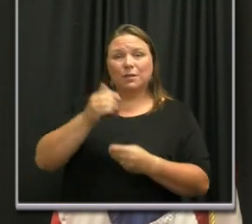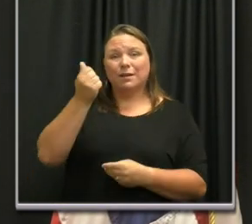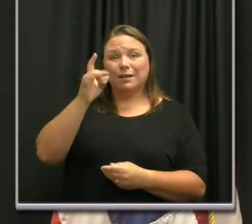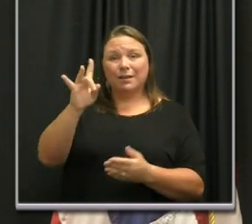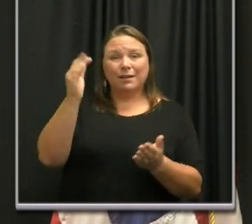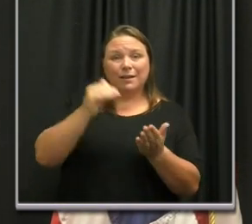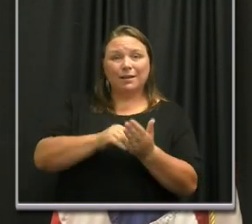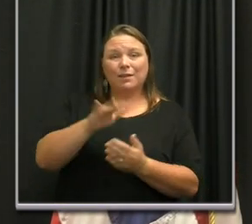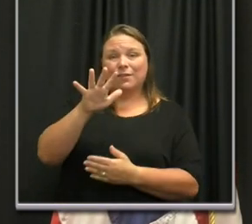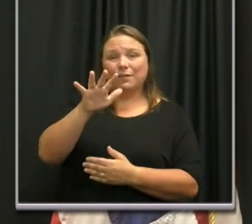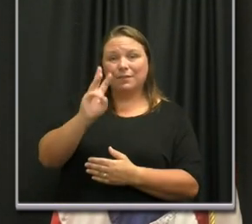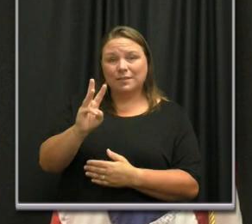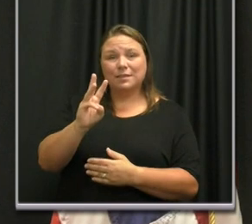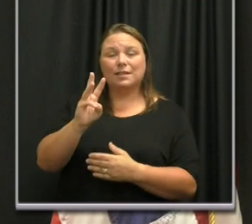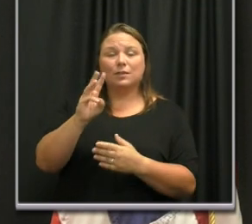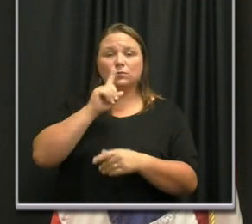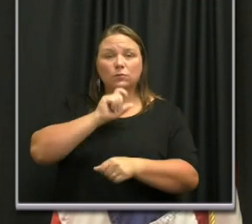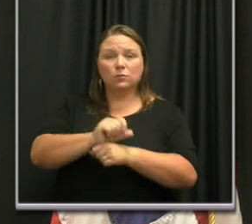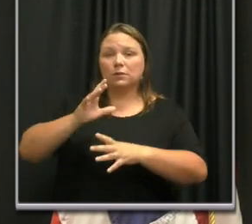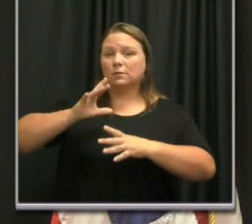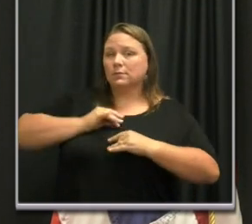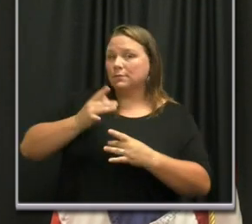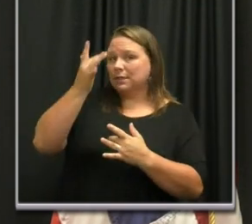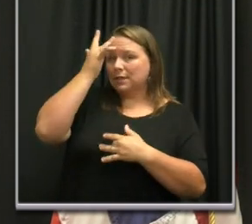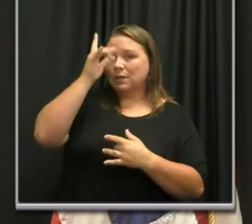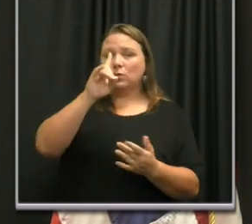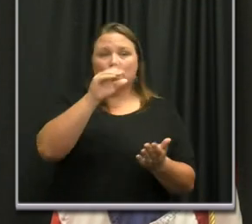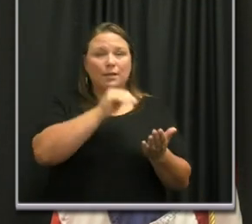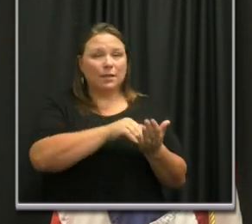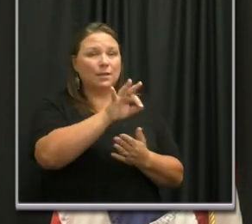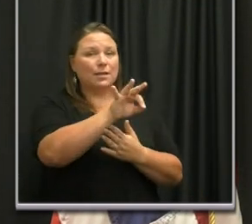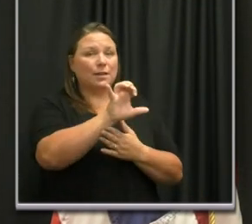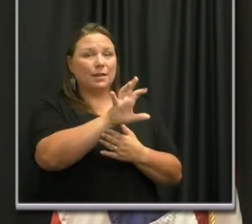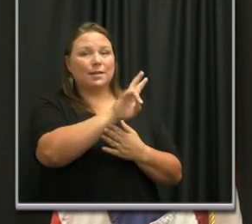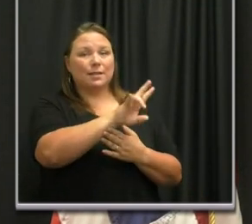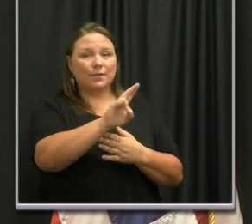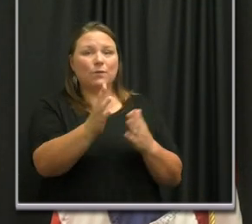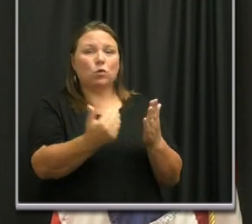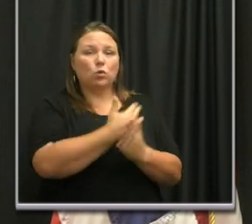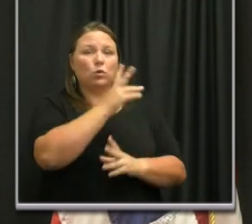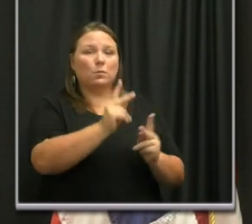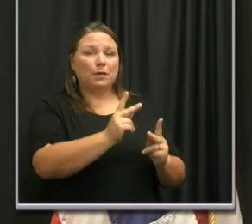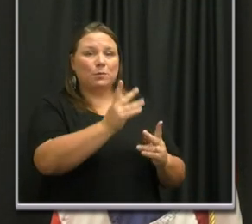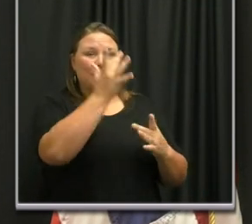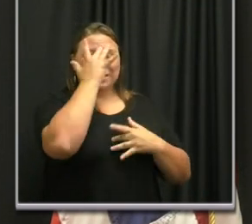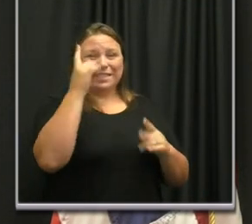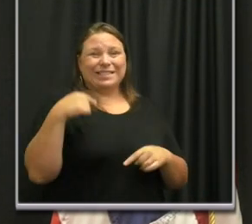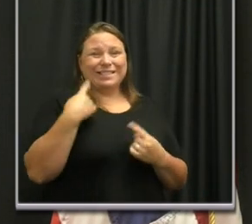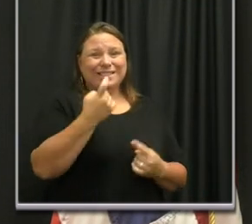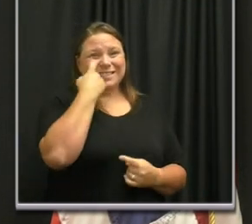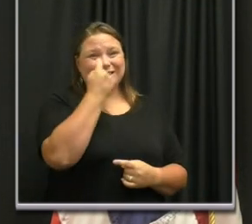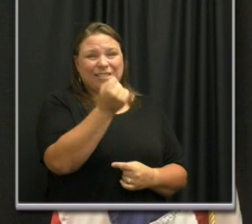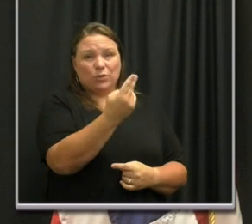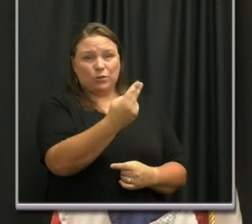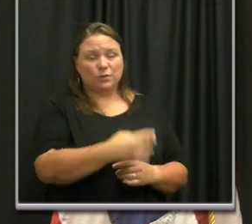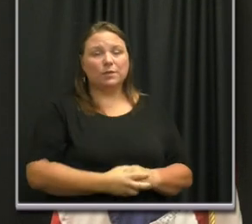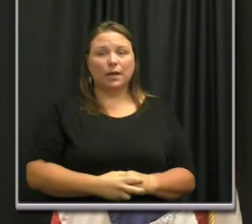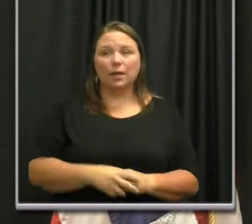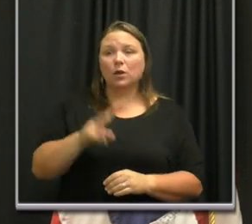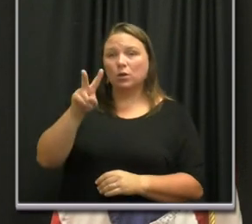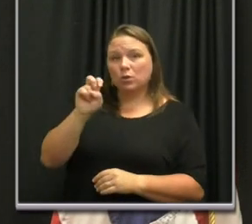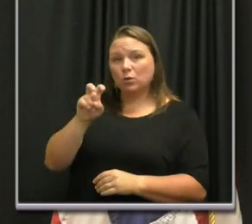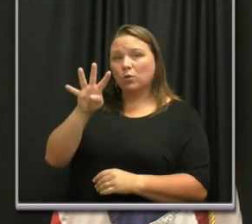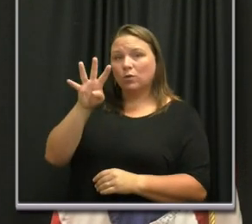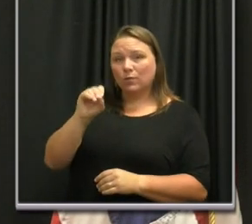,056 confirmed cases. That's 1,977 new cases since our update on Thursday and